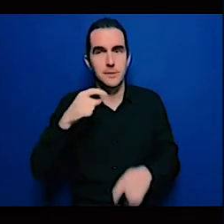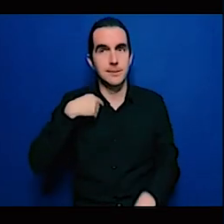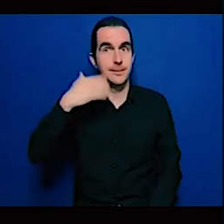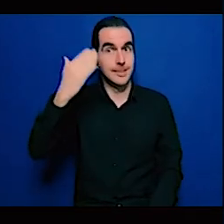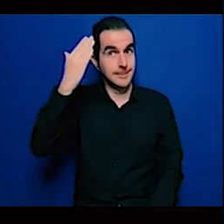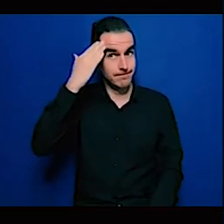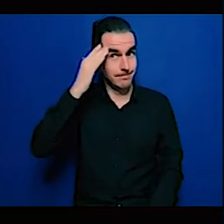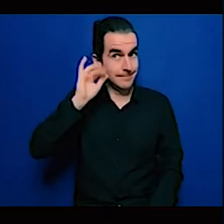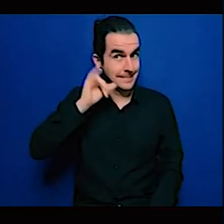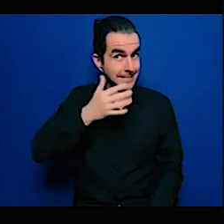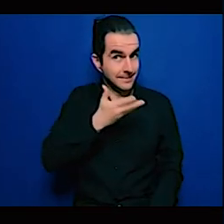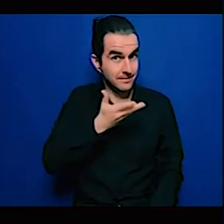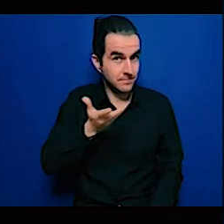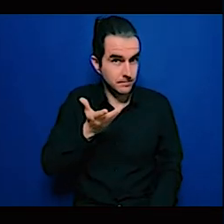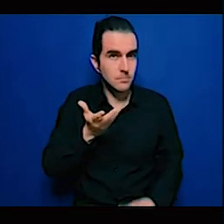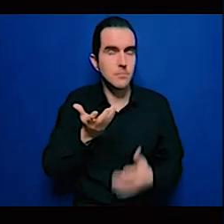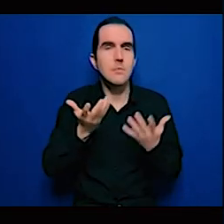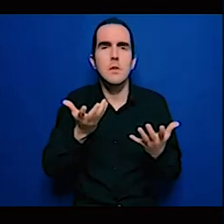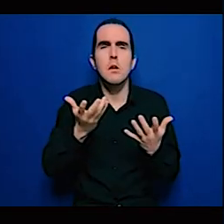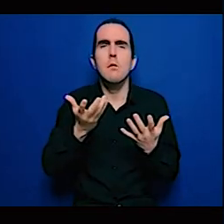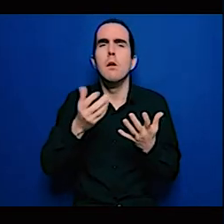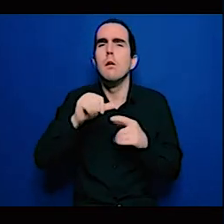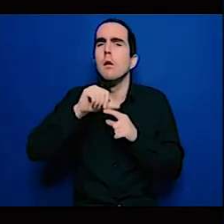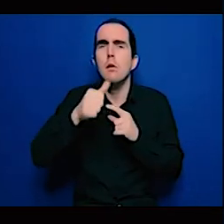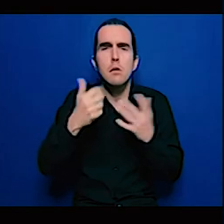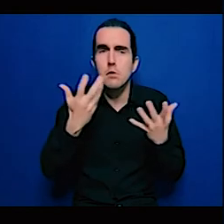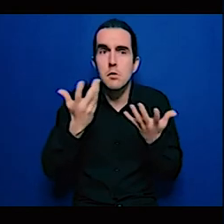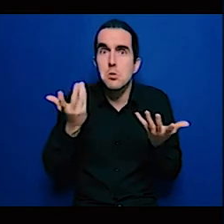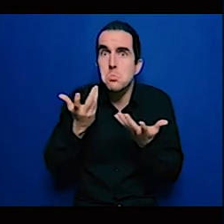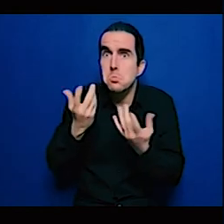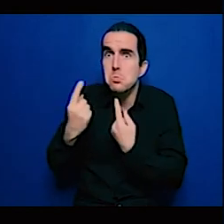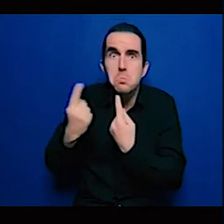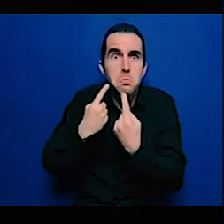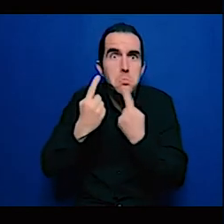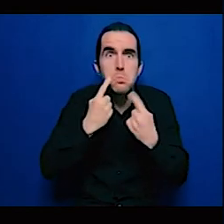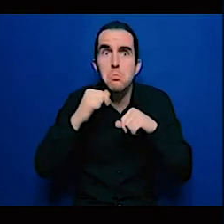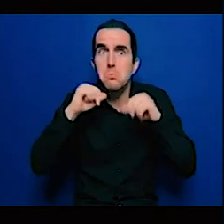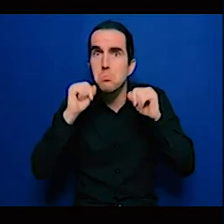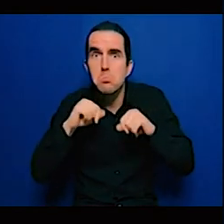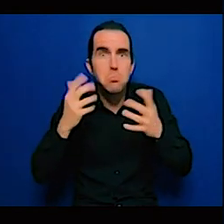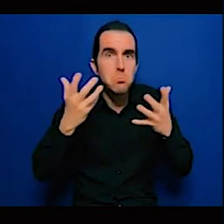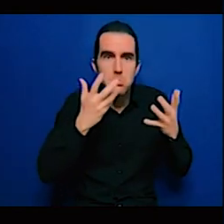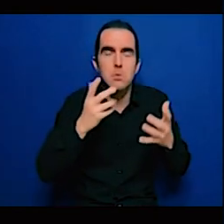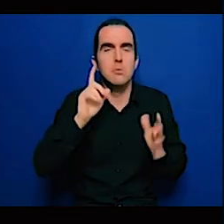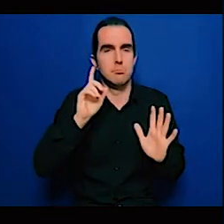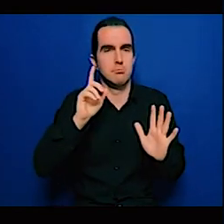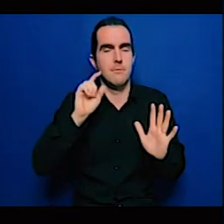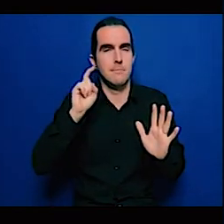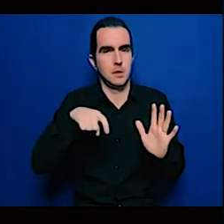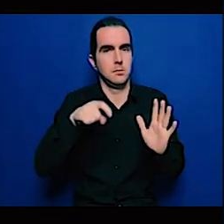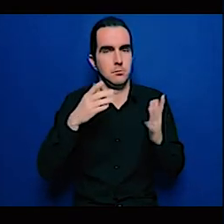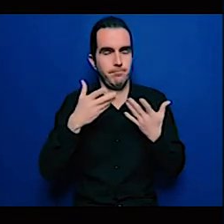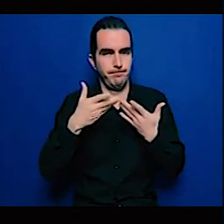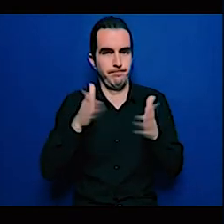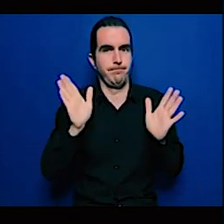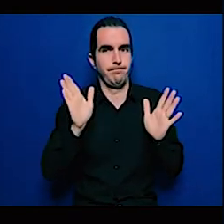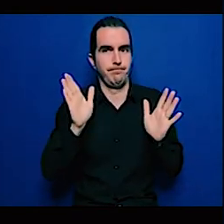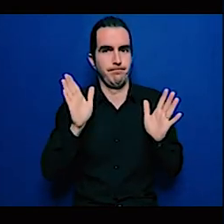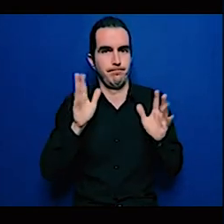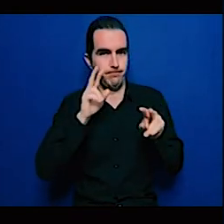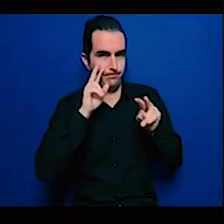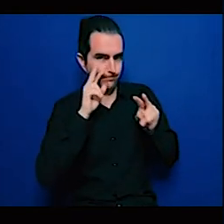maybe it's also a lack of initiative on our part from a private sector perspective but also making it very transparent so that people know this is what